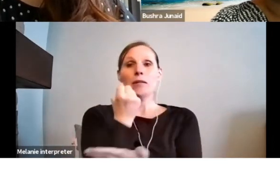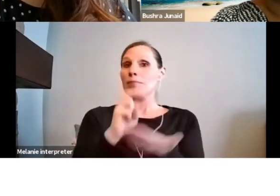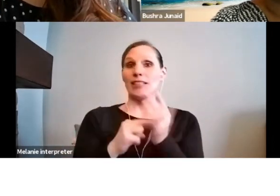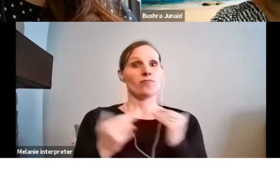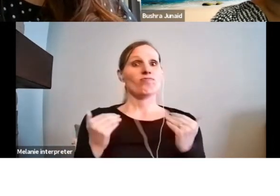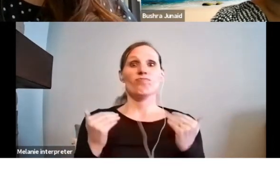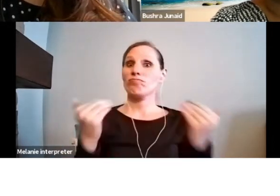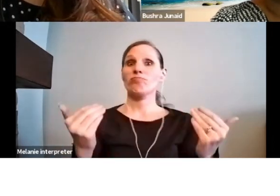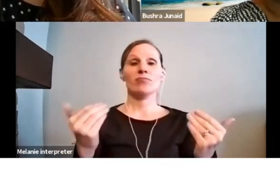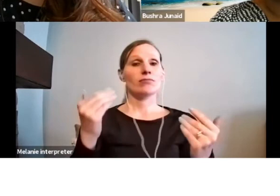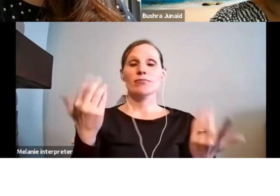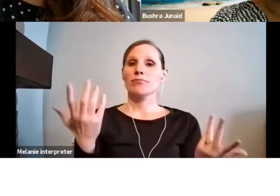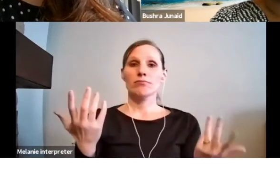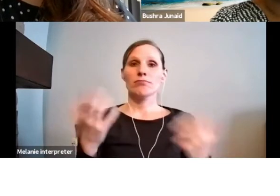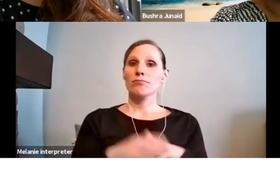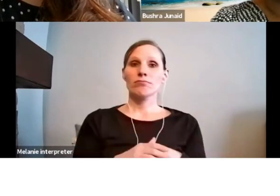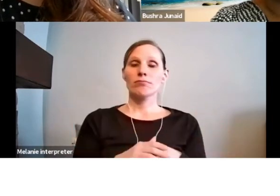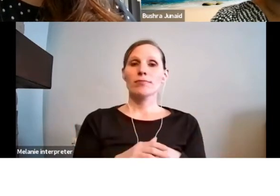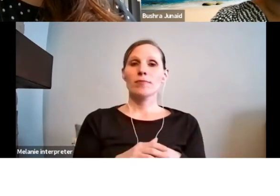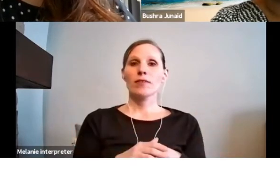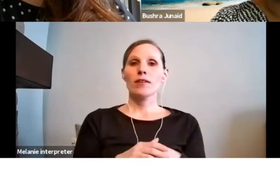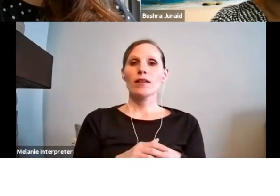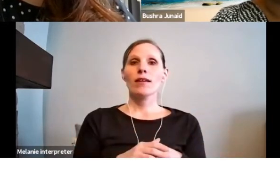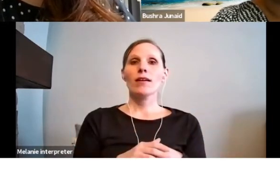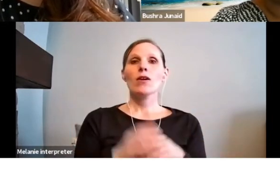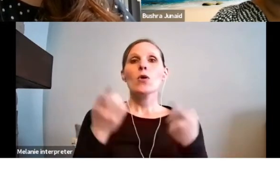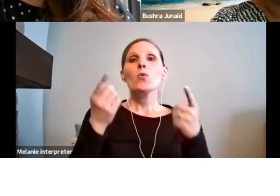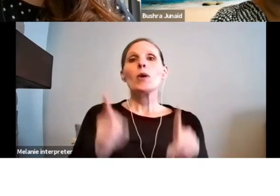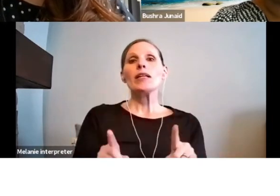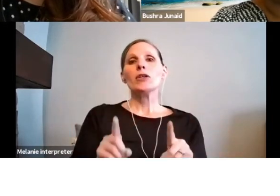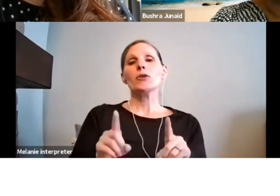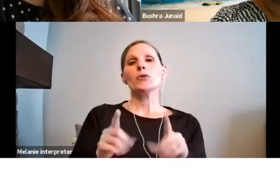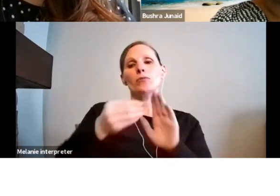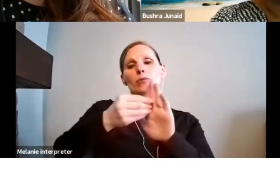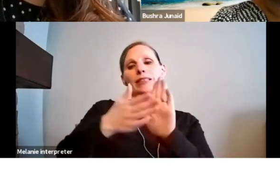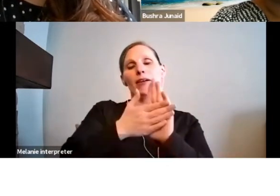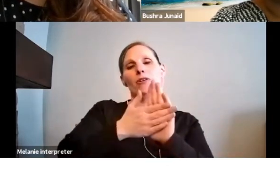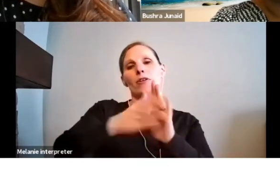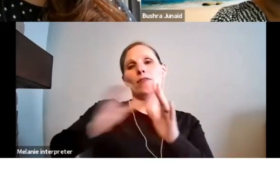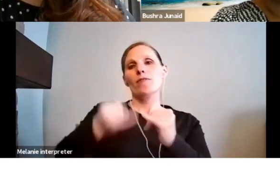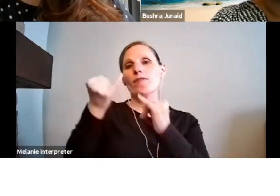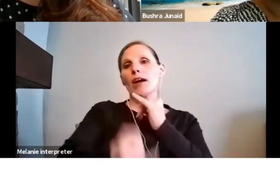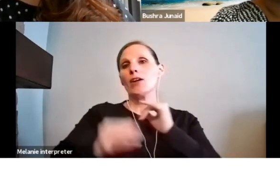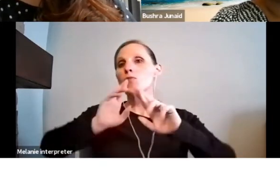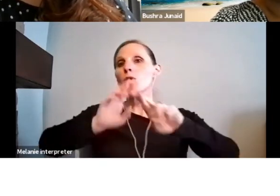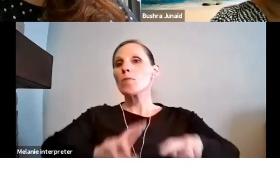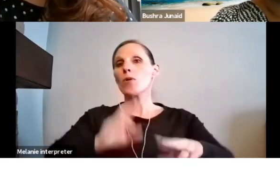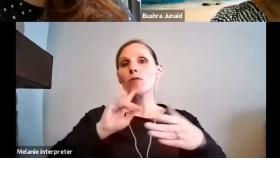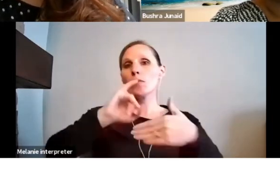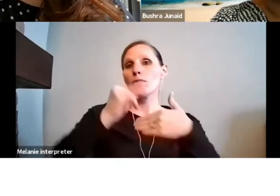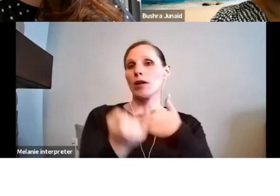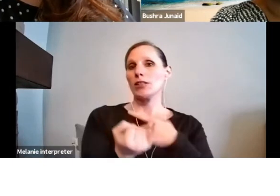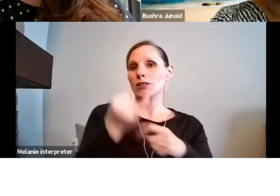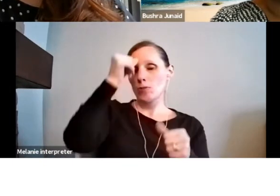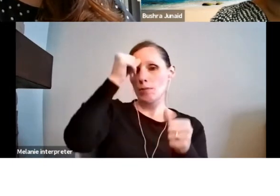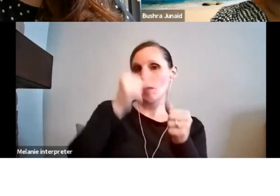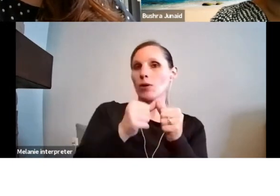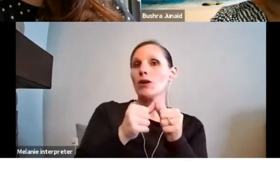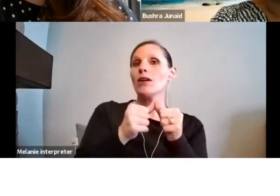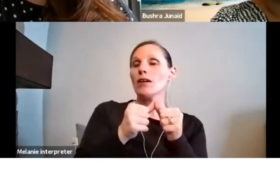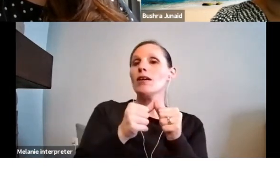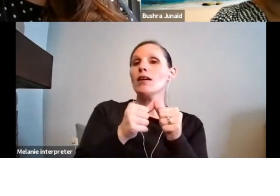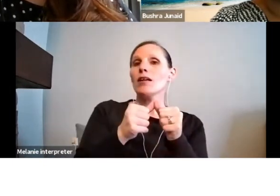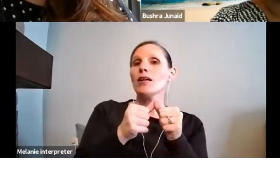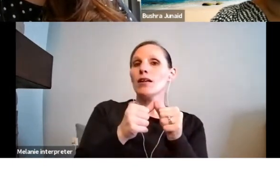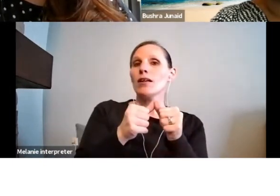from doing that. When you complete your final report for your project, you'll need to submit a confirmed